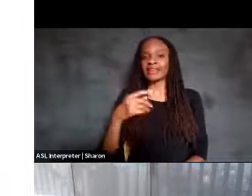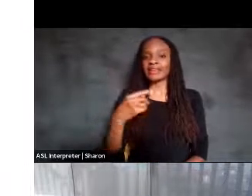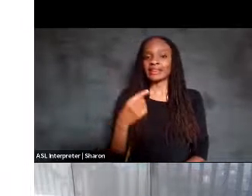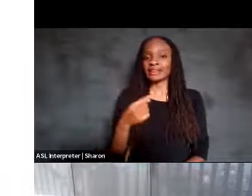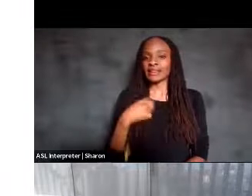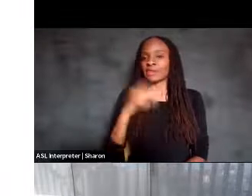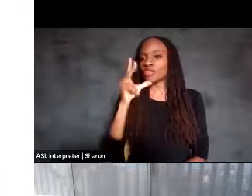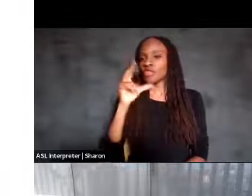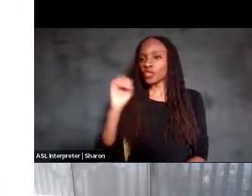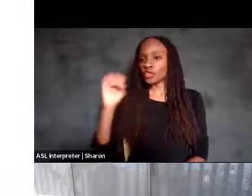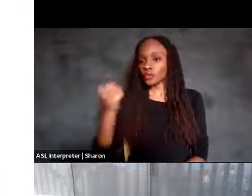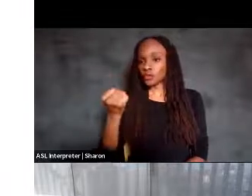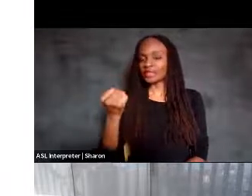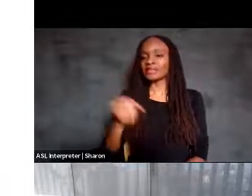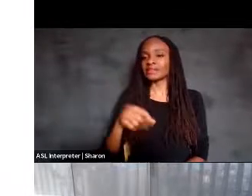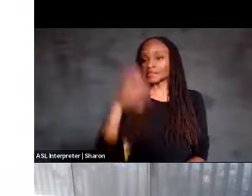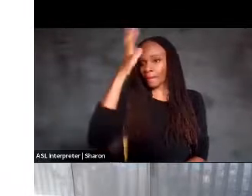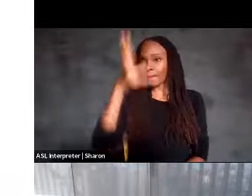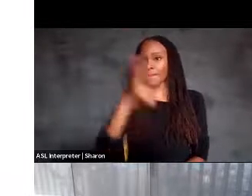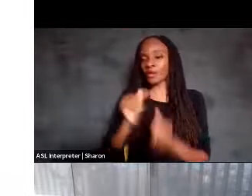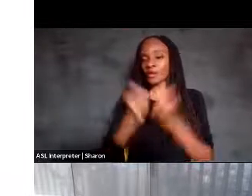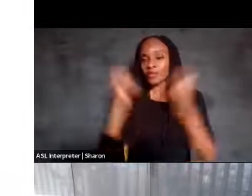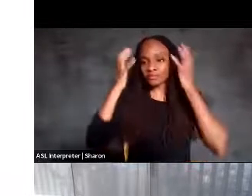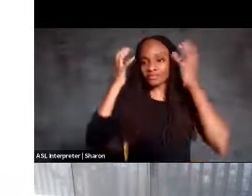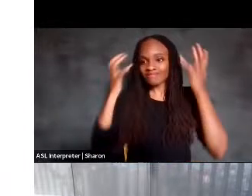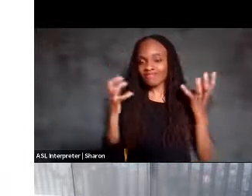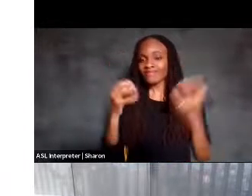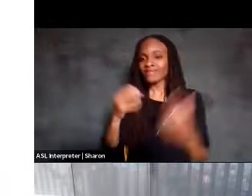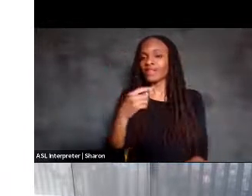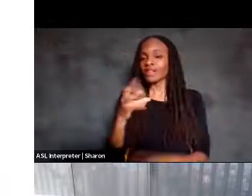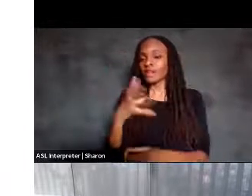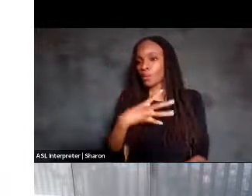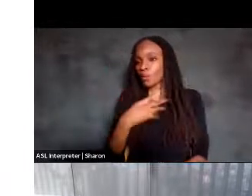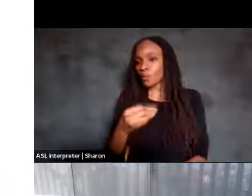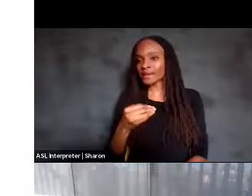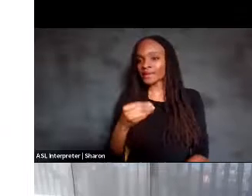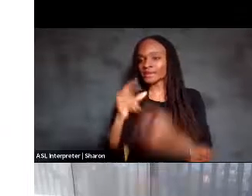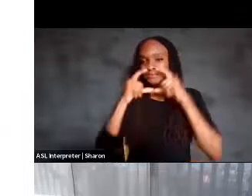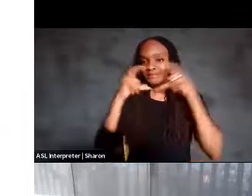30s, male with curly hair and a white mask. Okay.